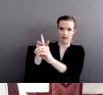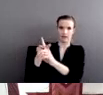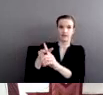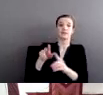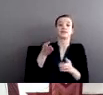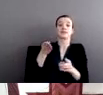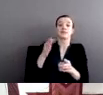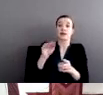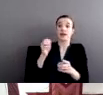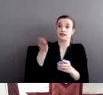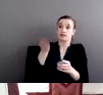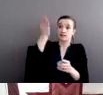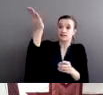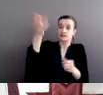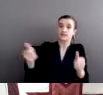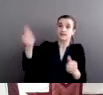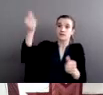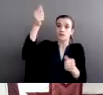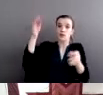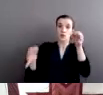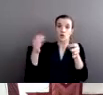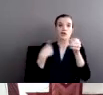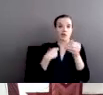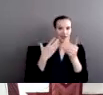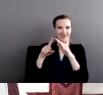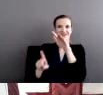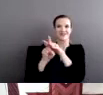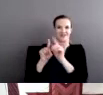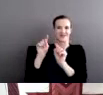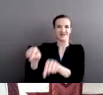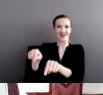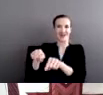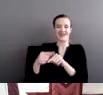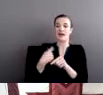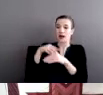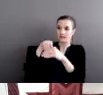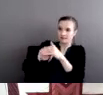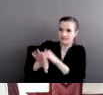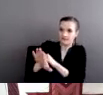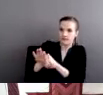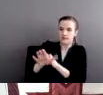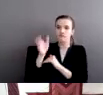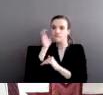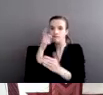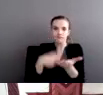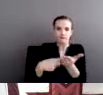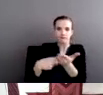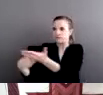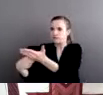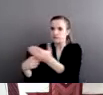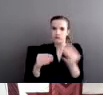we showed up. I went inside to listen to the arguments. And there were many, many Native